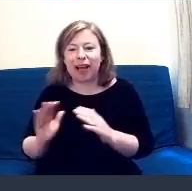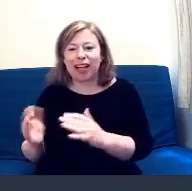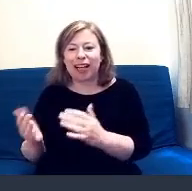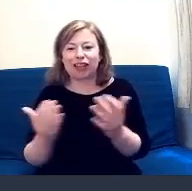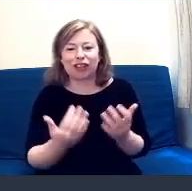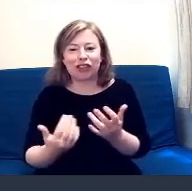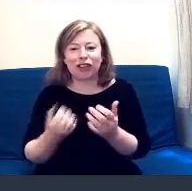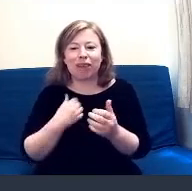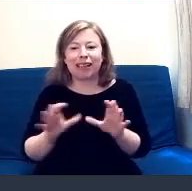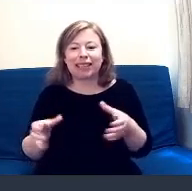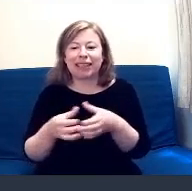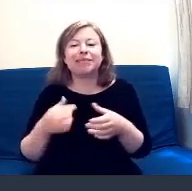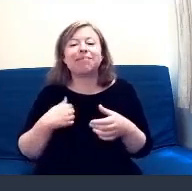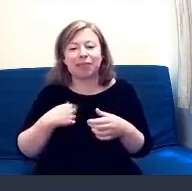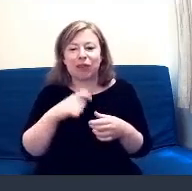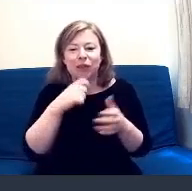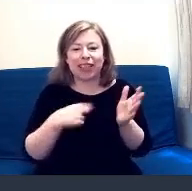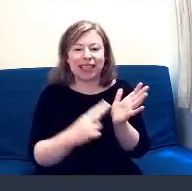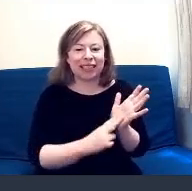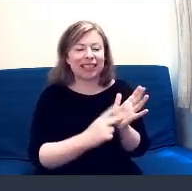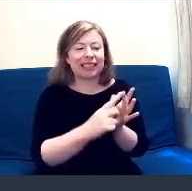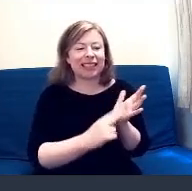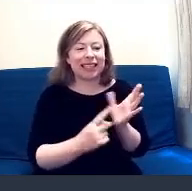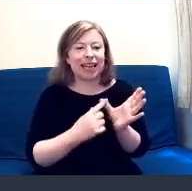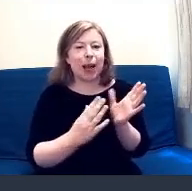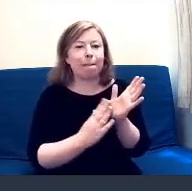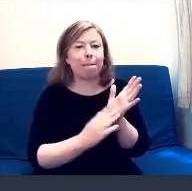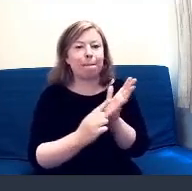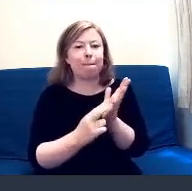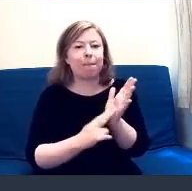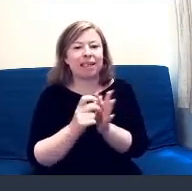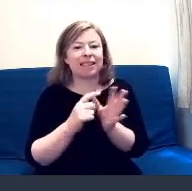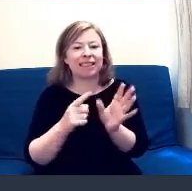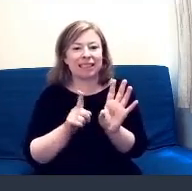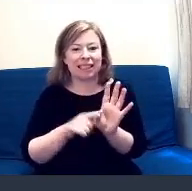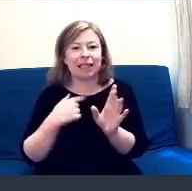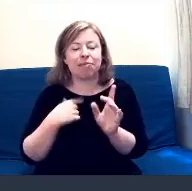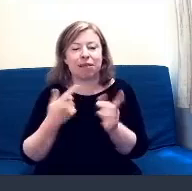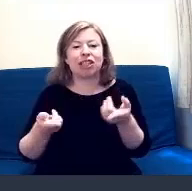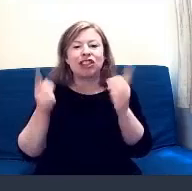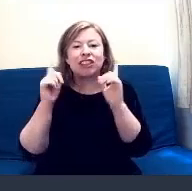the team. My name is Nina Munday. I'm the chief executive of Five Centre for Equalities.